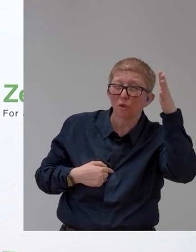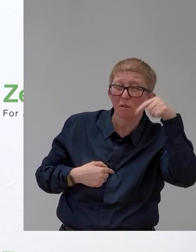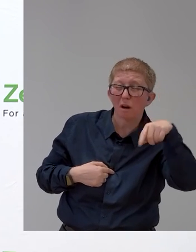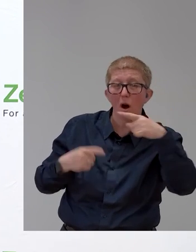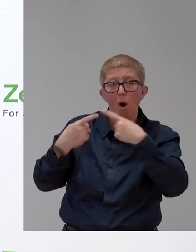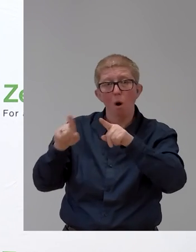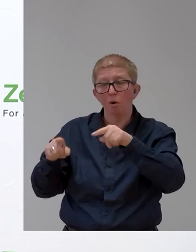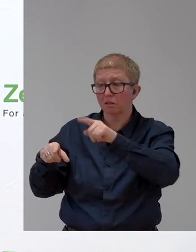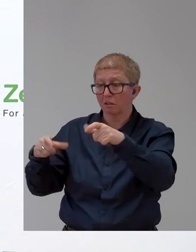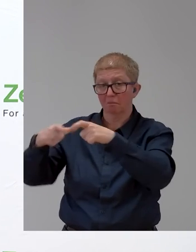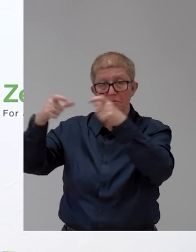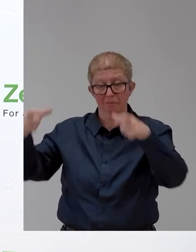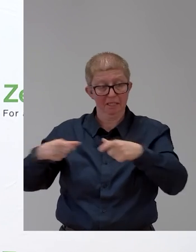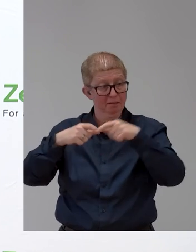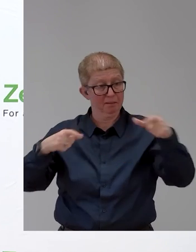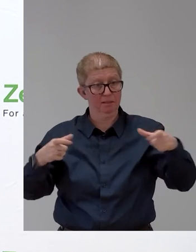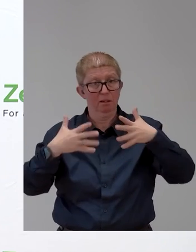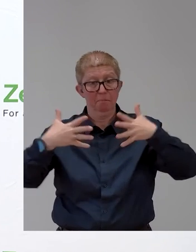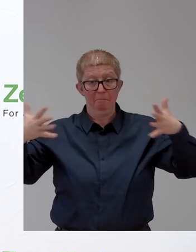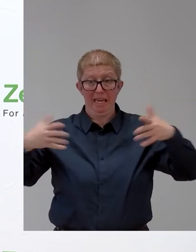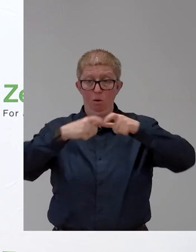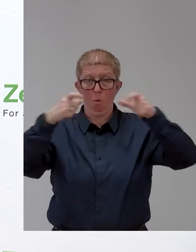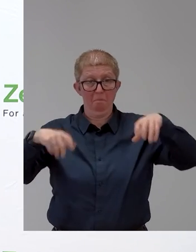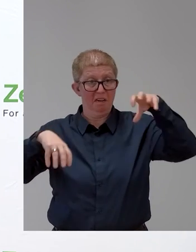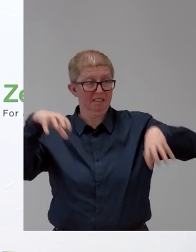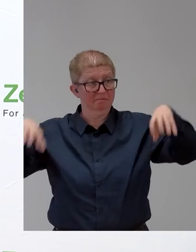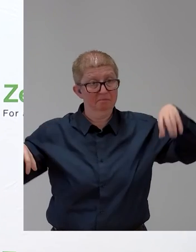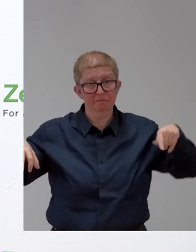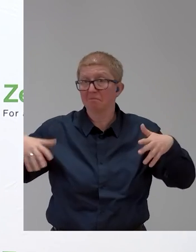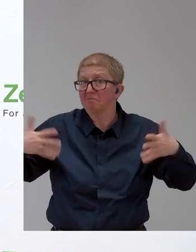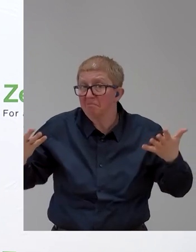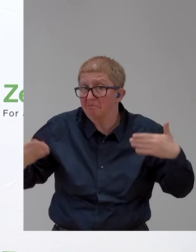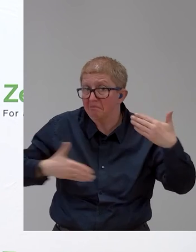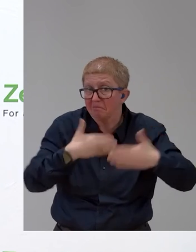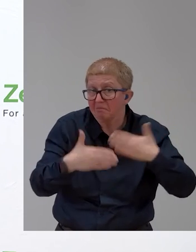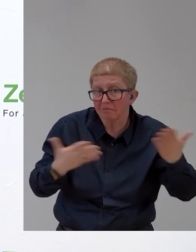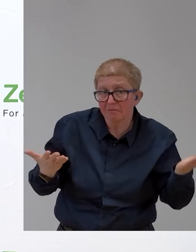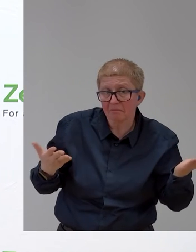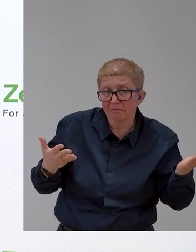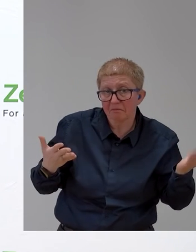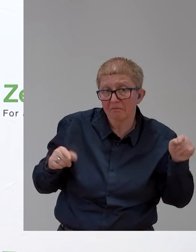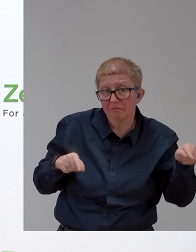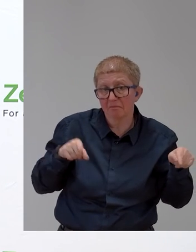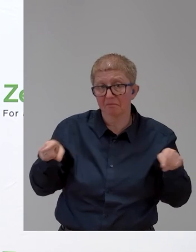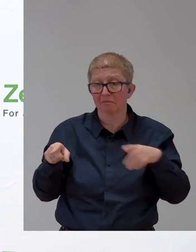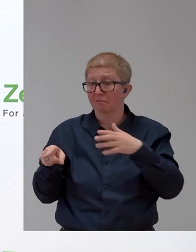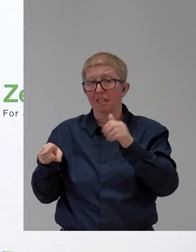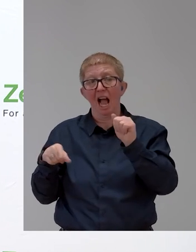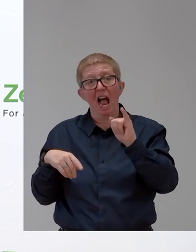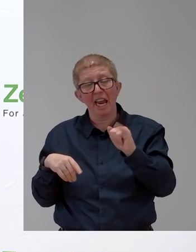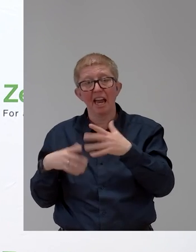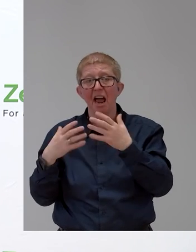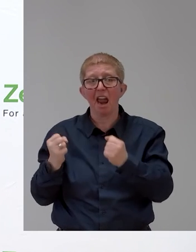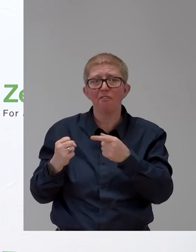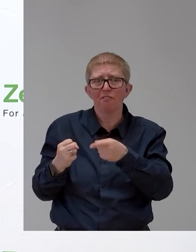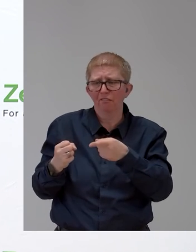gesture control of capabilities, which learn to do the same features